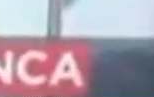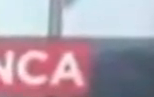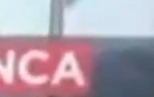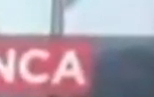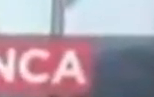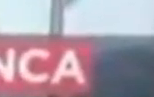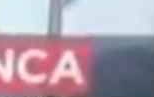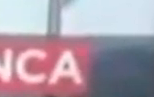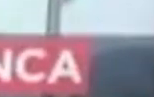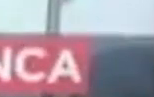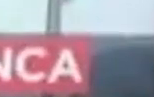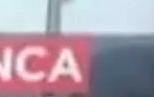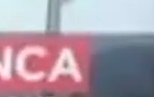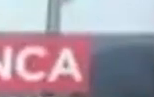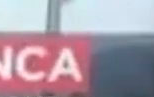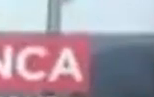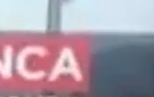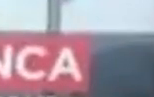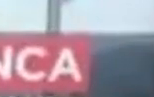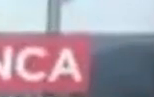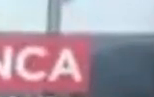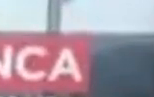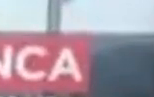indicate how we led forward with them.